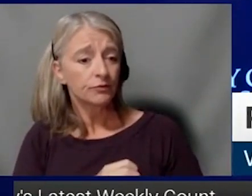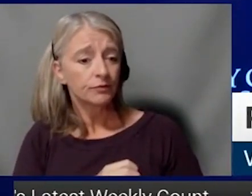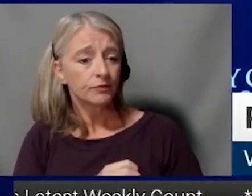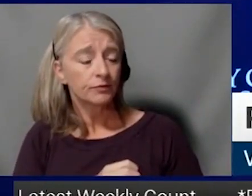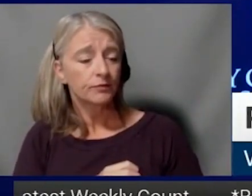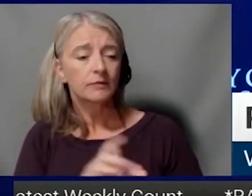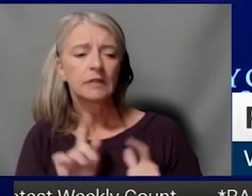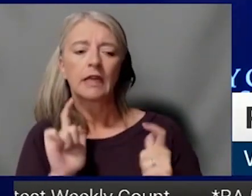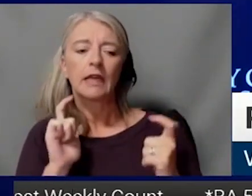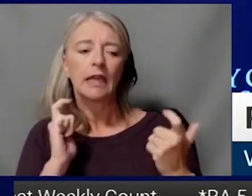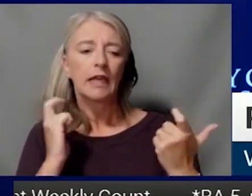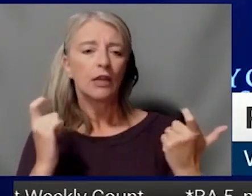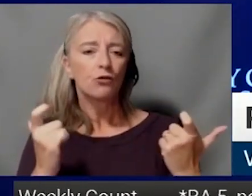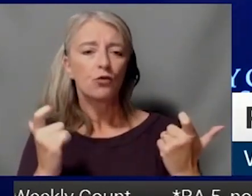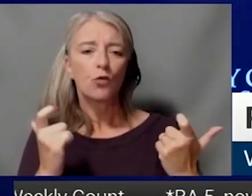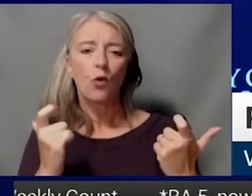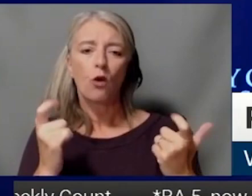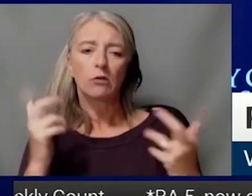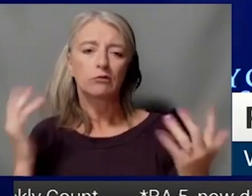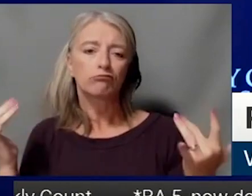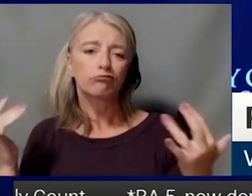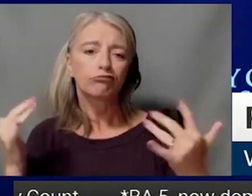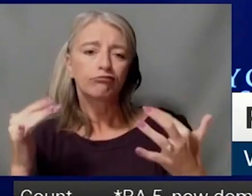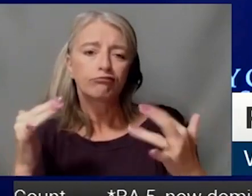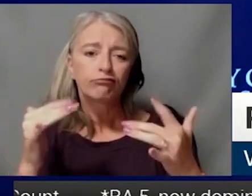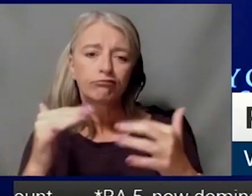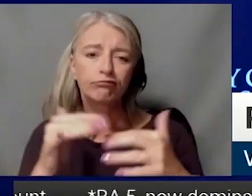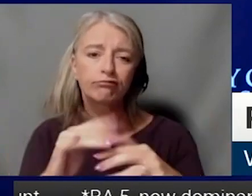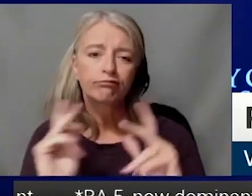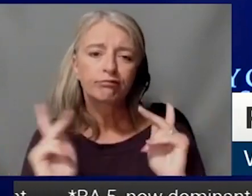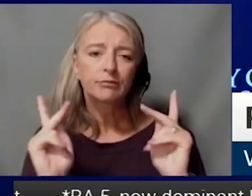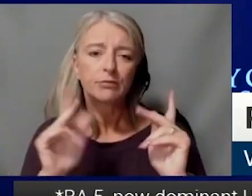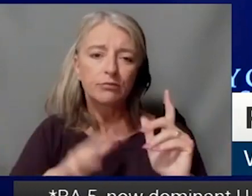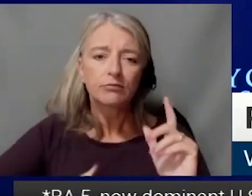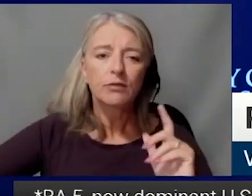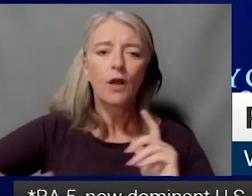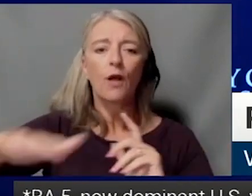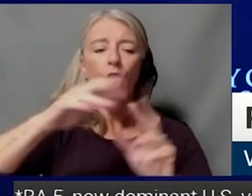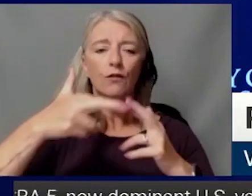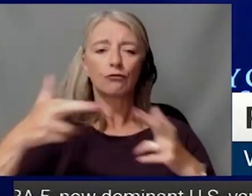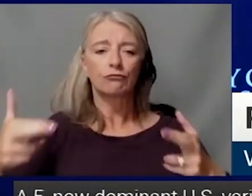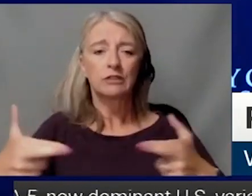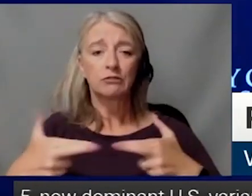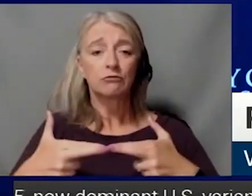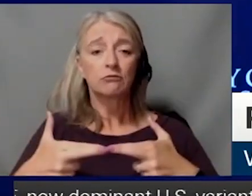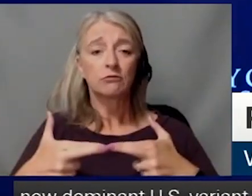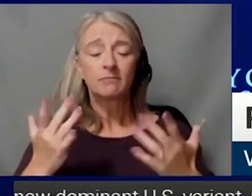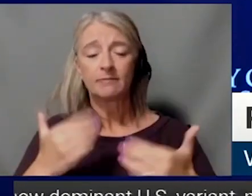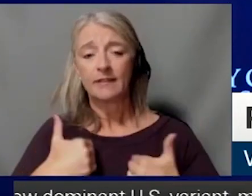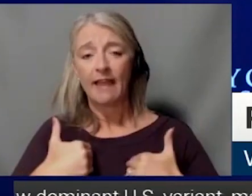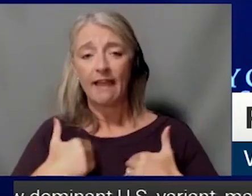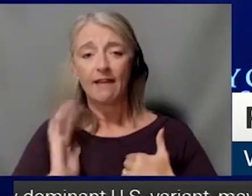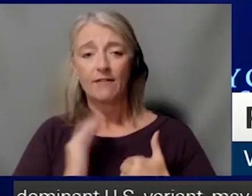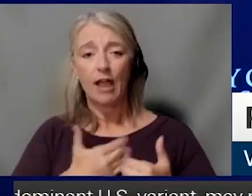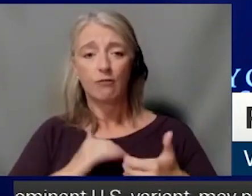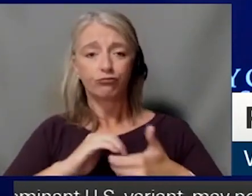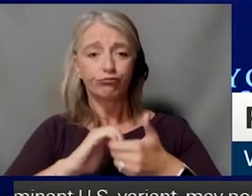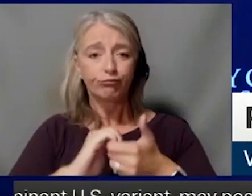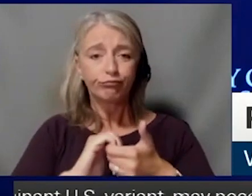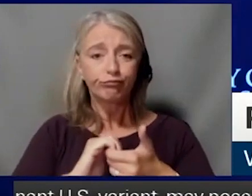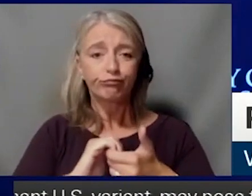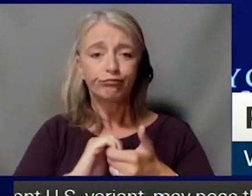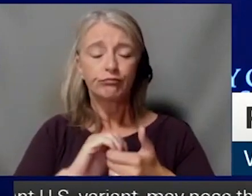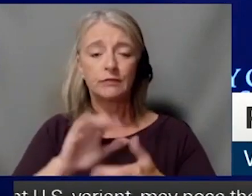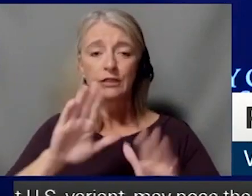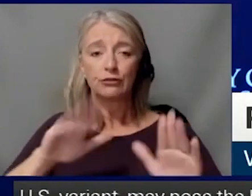entities all across the region and we're so happy to have our partners, Children's Mercy,